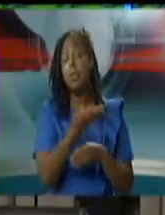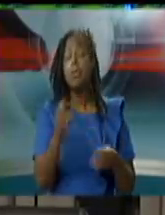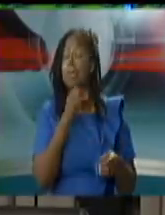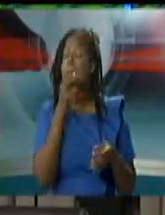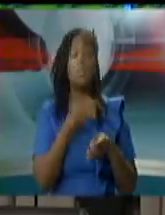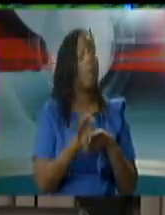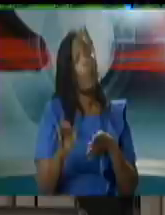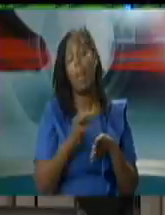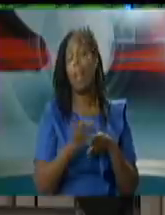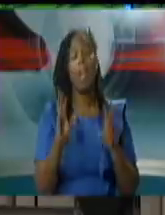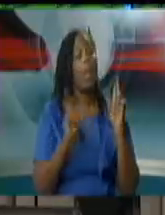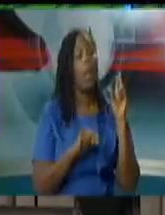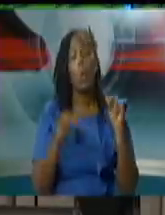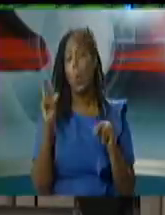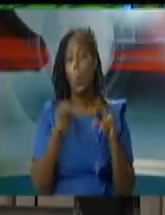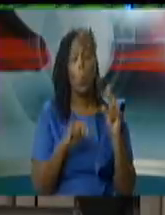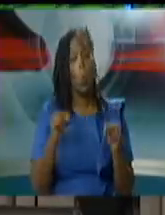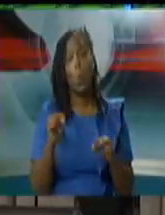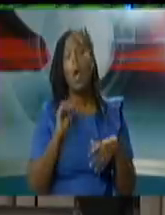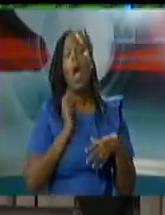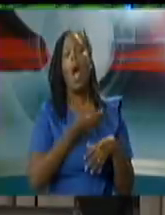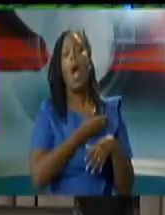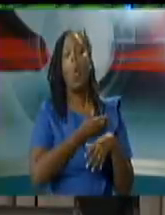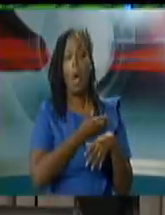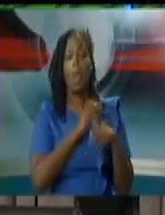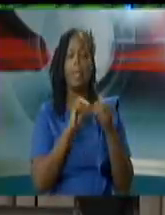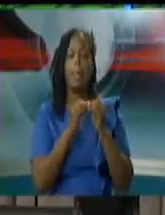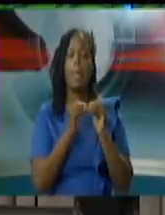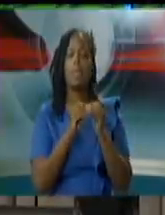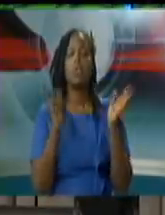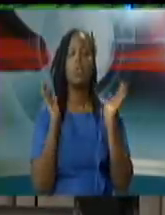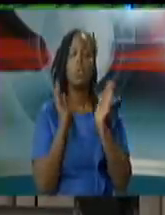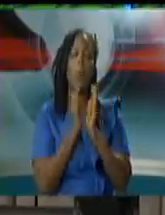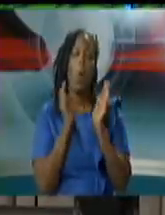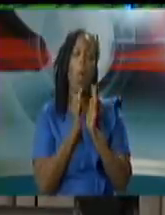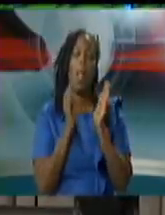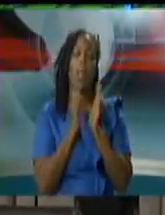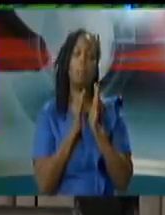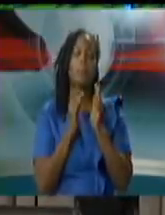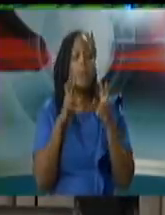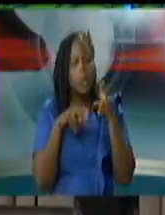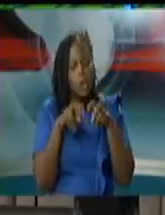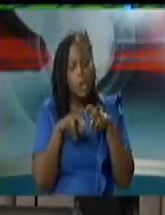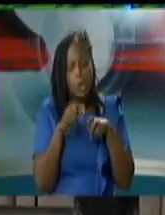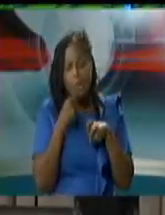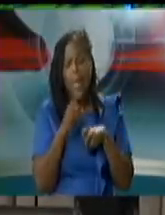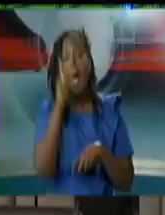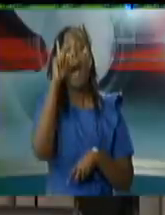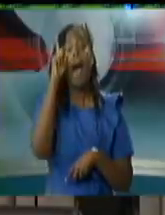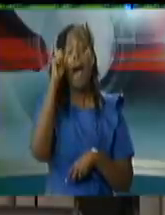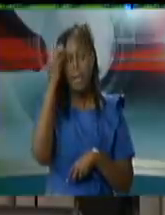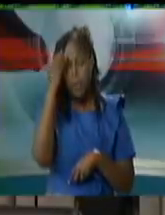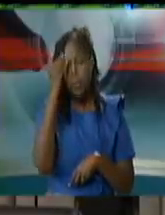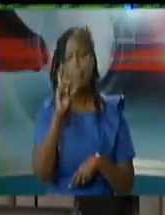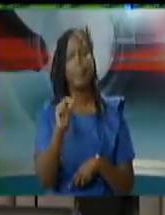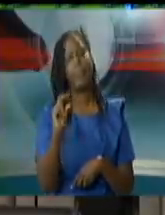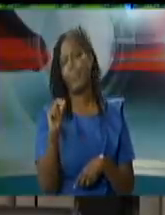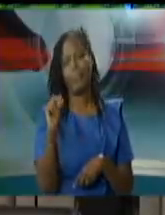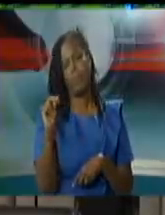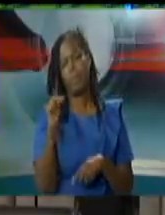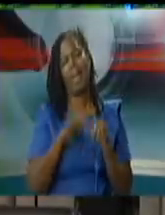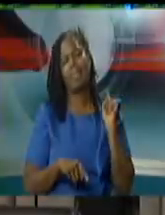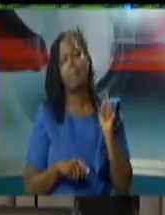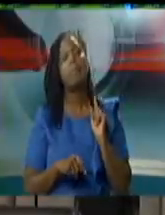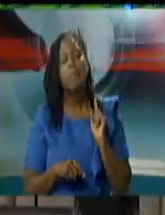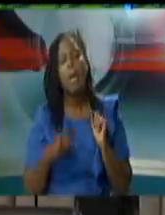statistical base is too small to draw conclusions what we do know is that